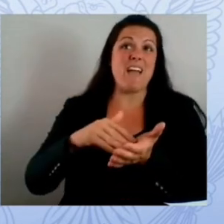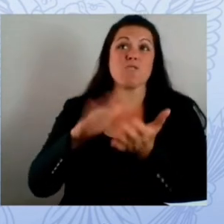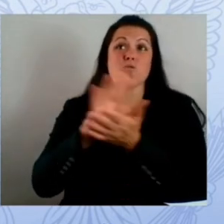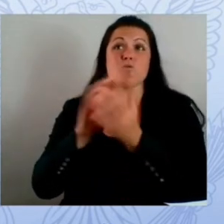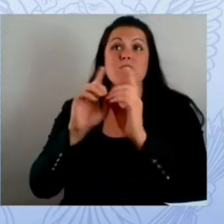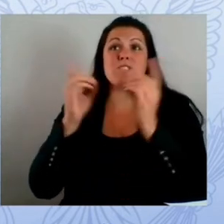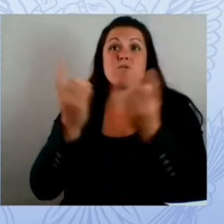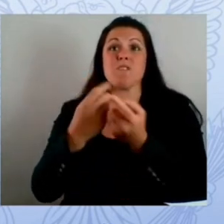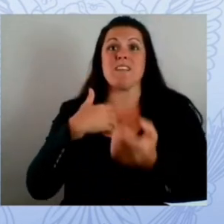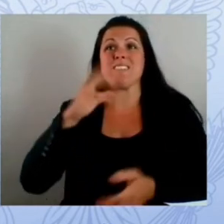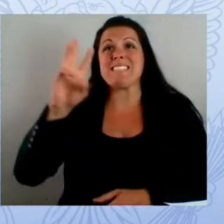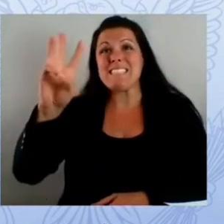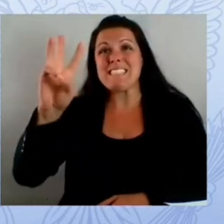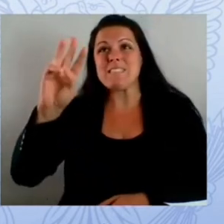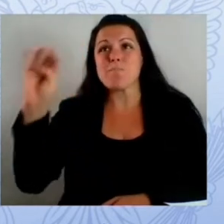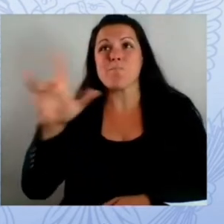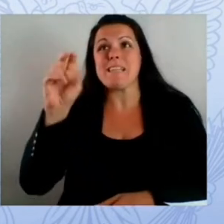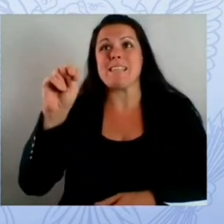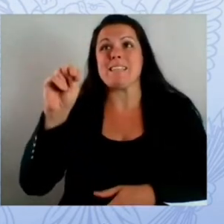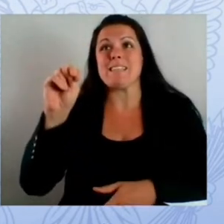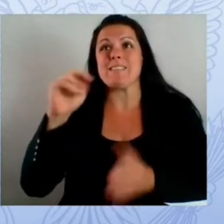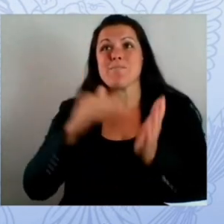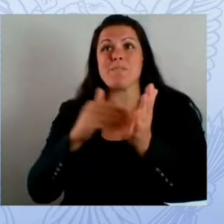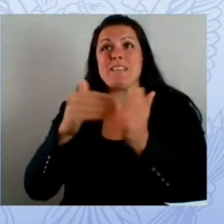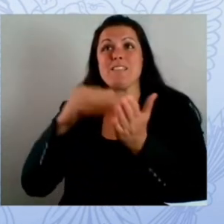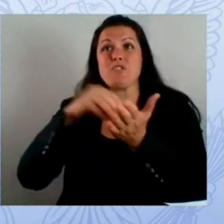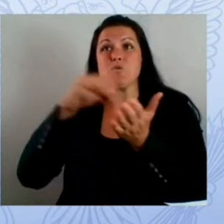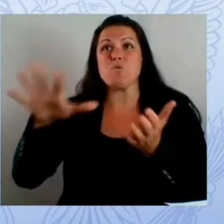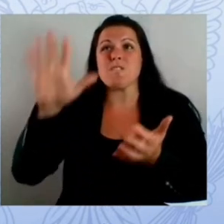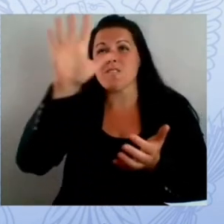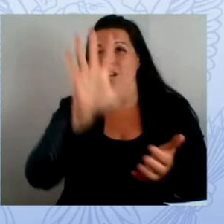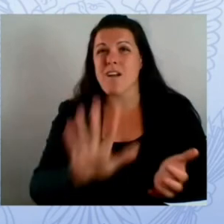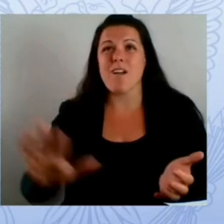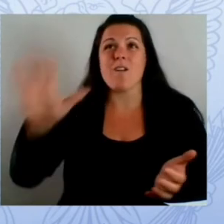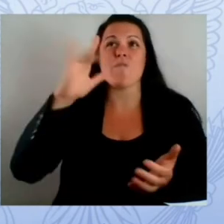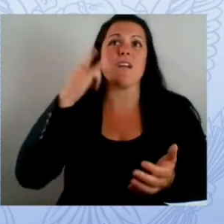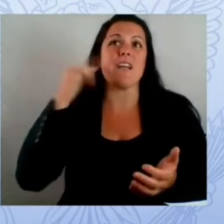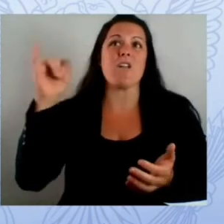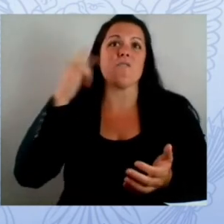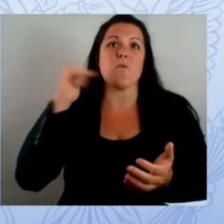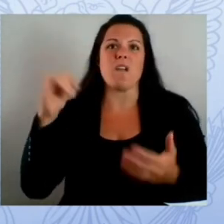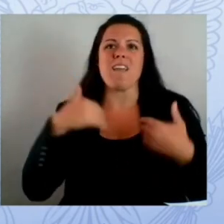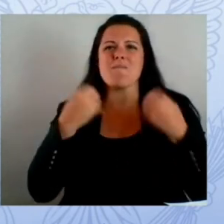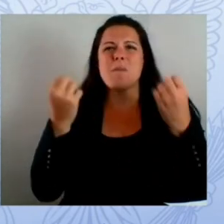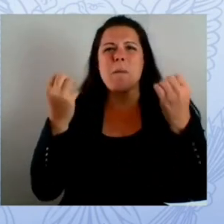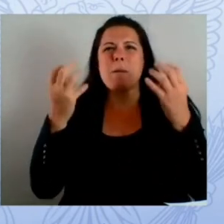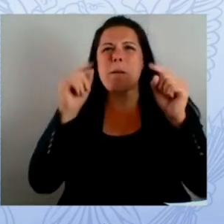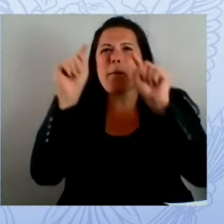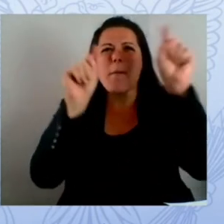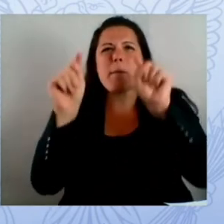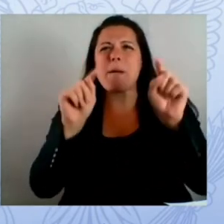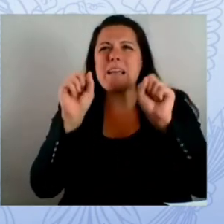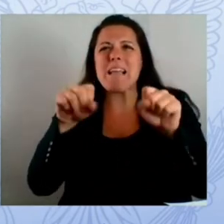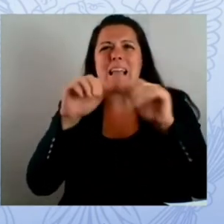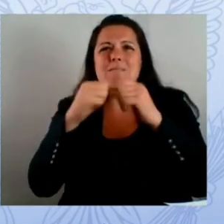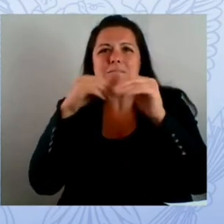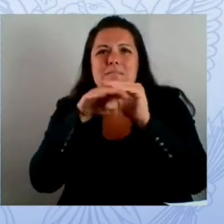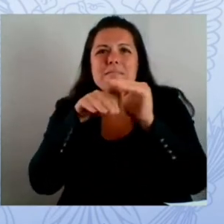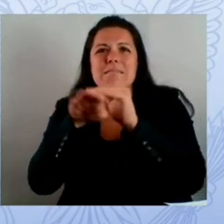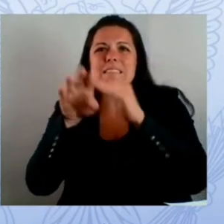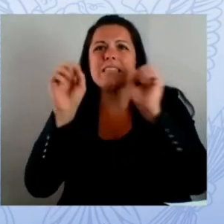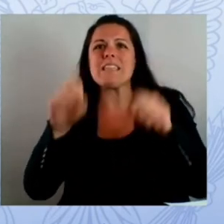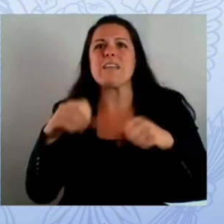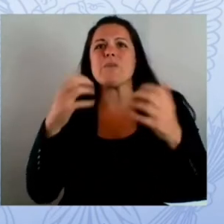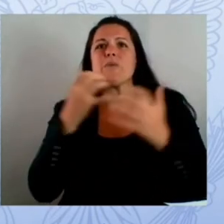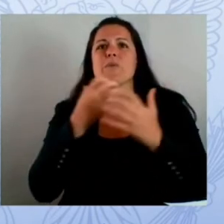is most k-12 institutions simply don't know that they've had an incident unless it's made visible by the threat actor in such as in the event